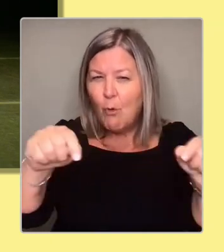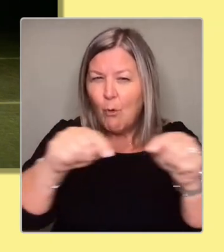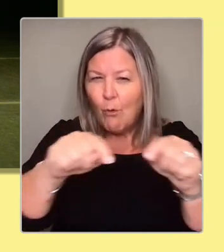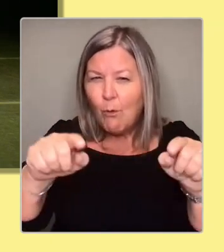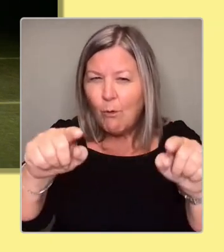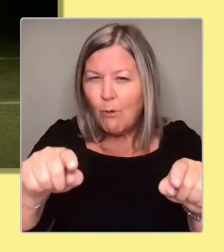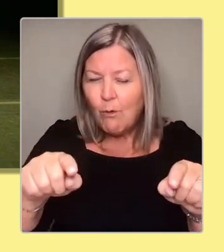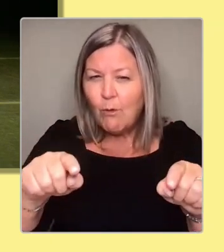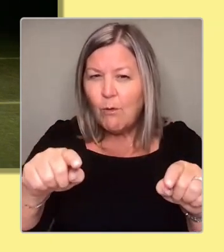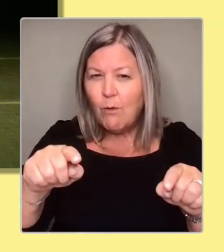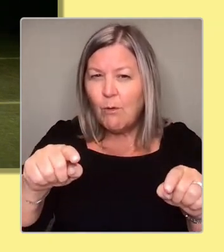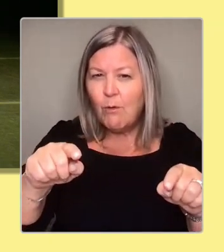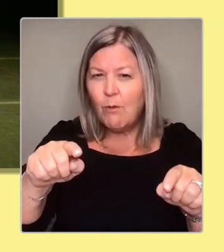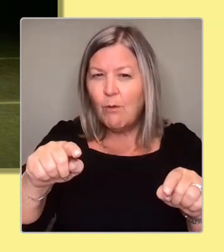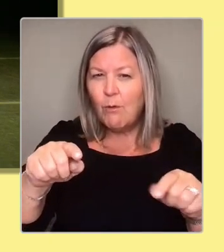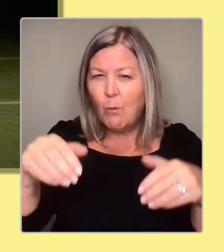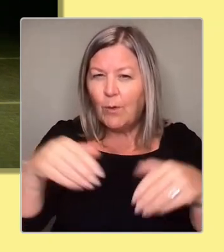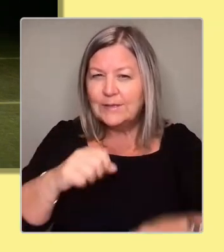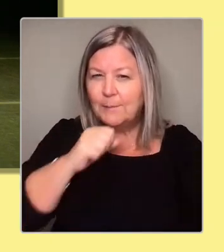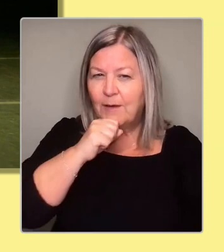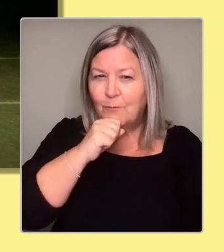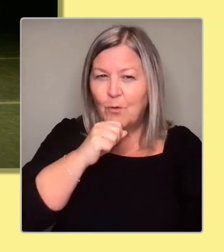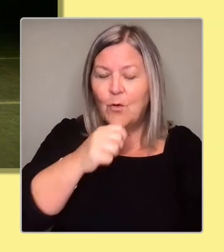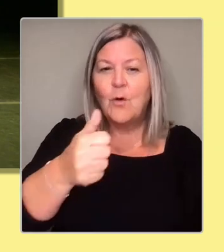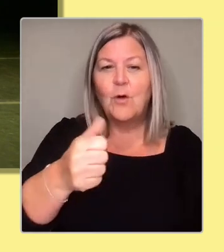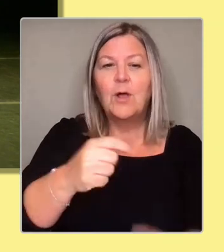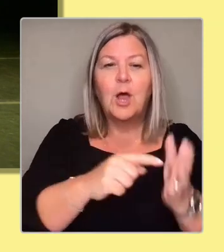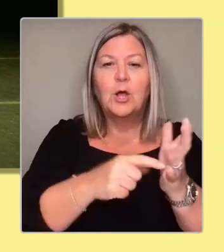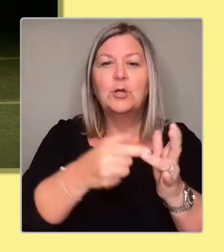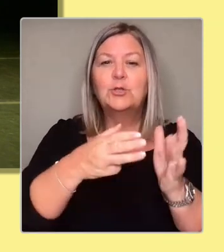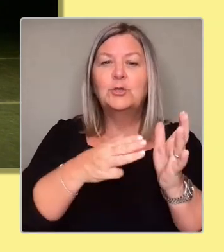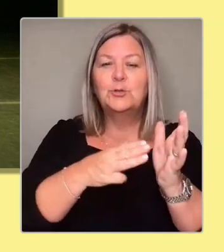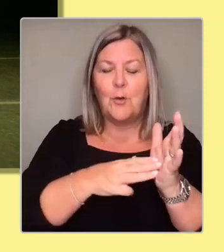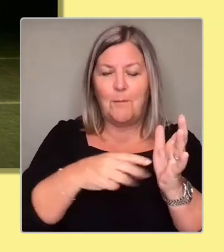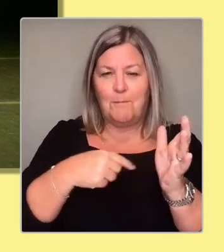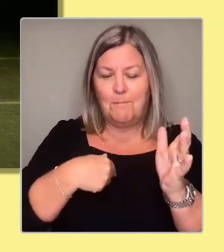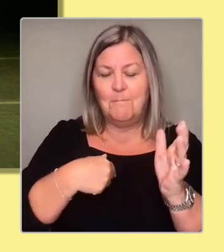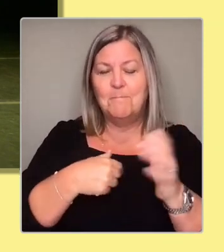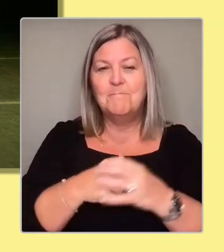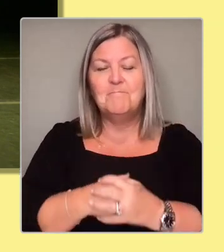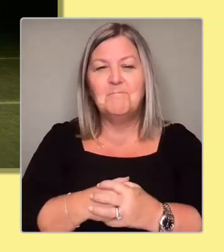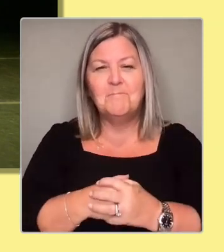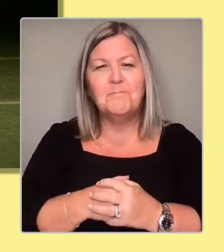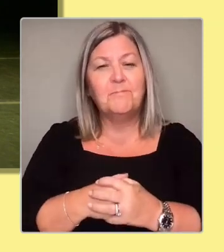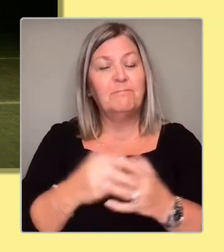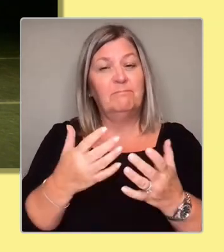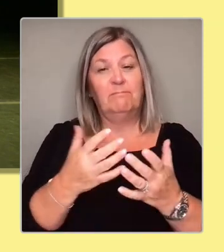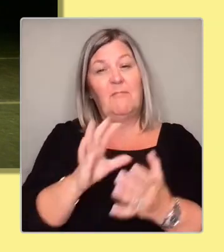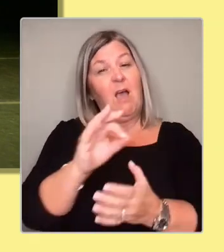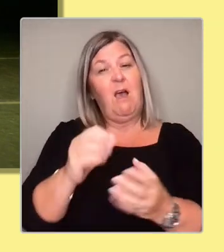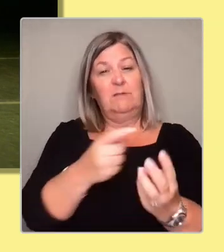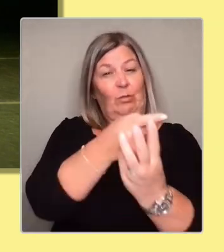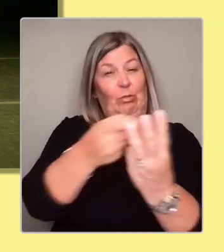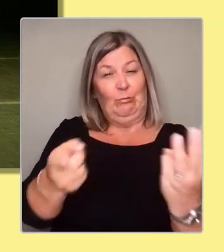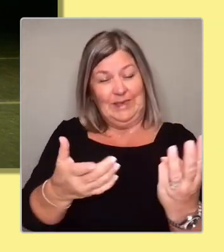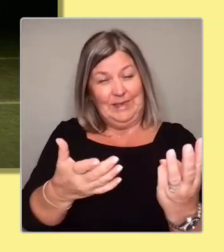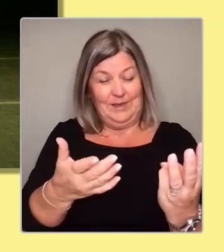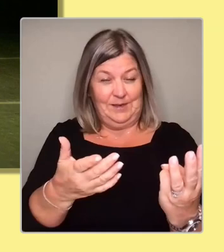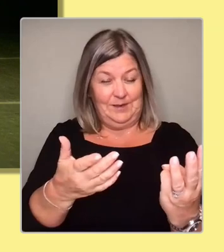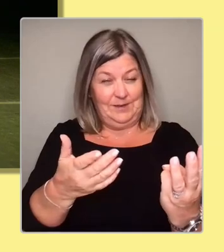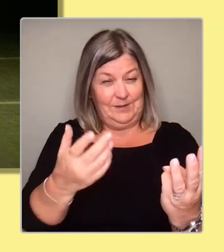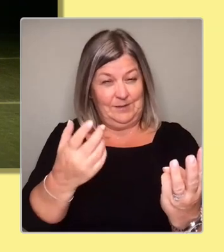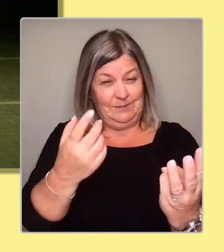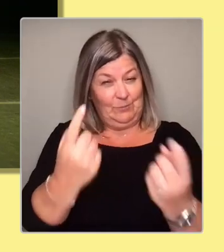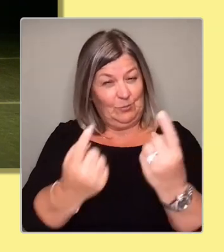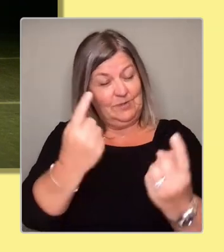Thank you. Tom Mathers, Pressuit Branch. Would any of the candidates consider a more radical approach to